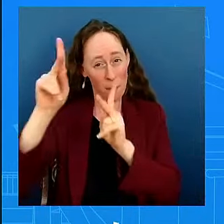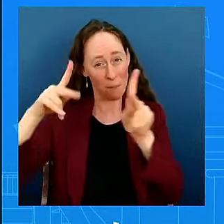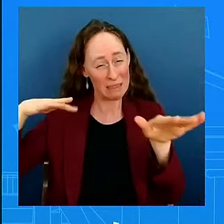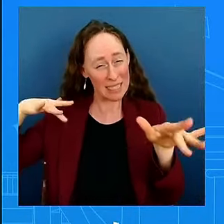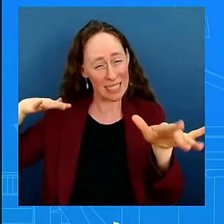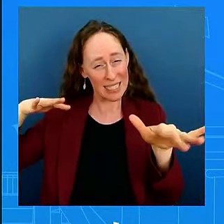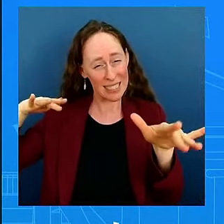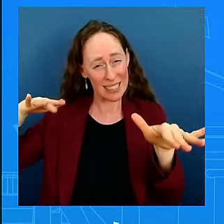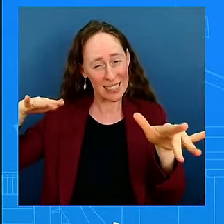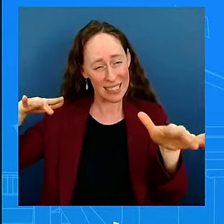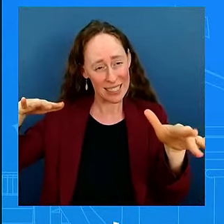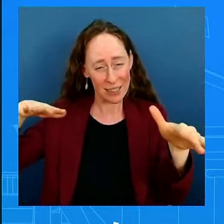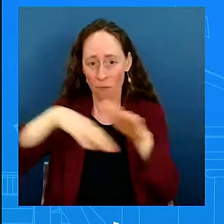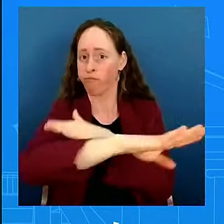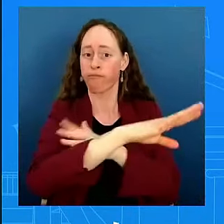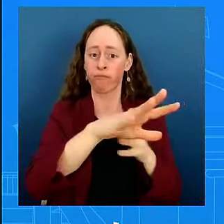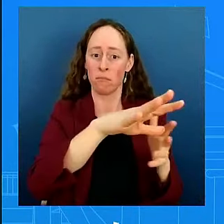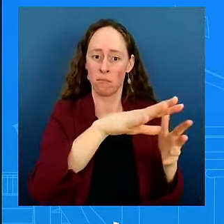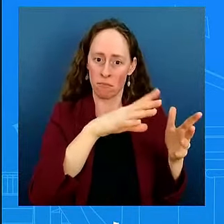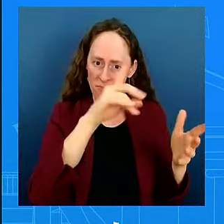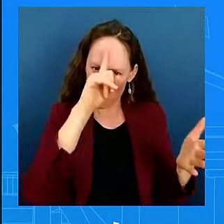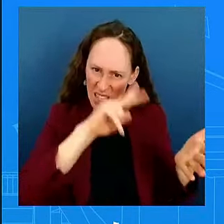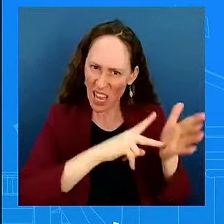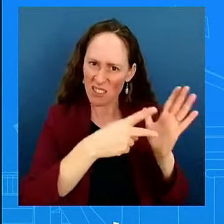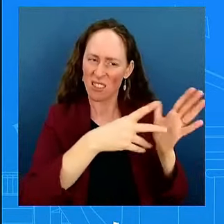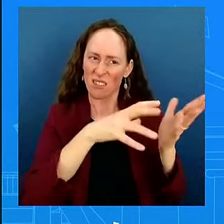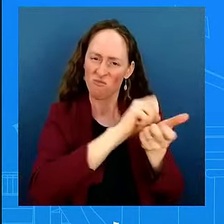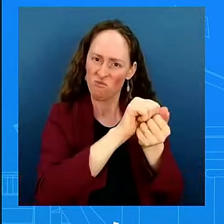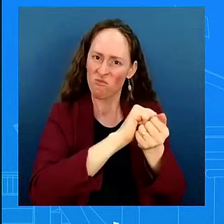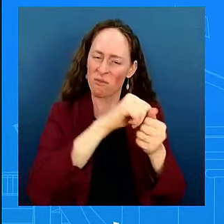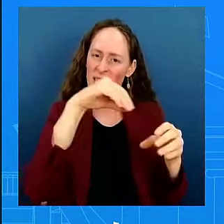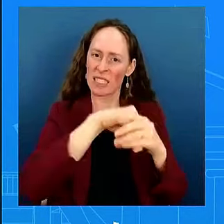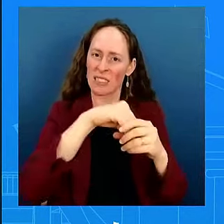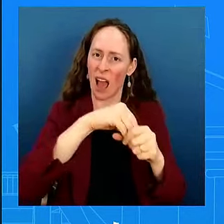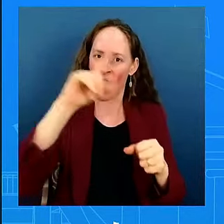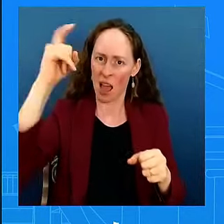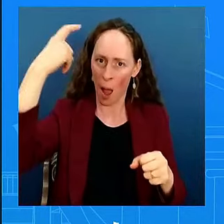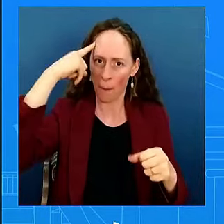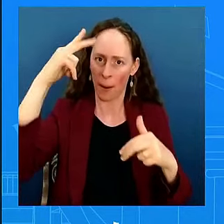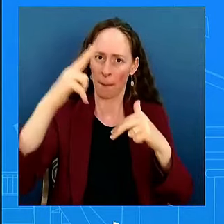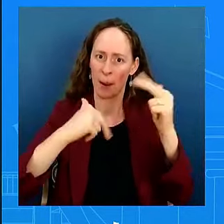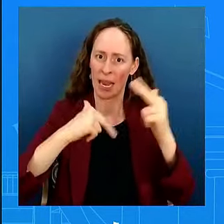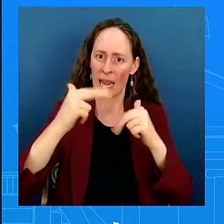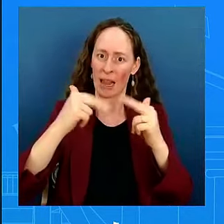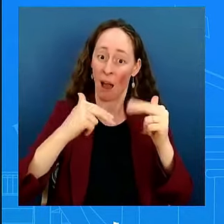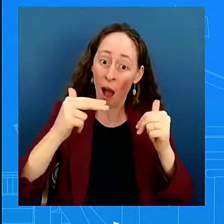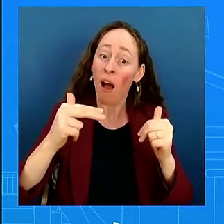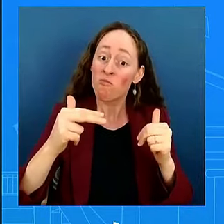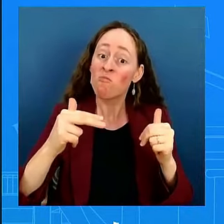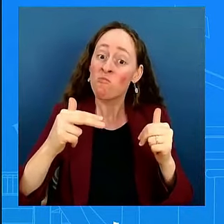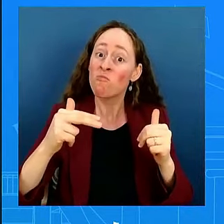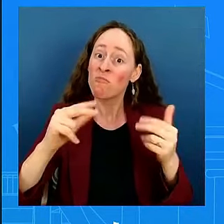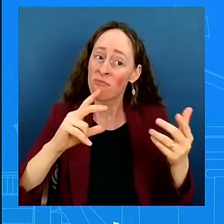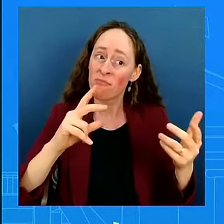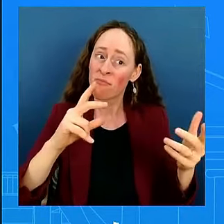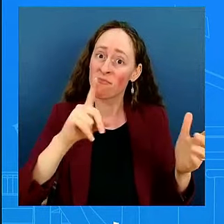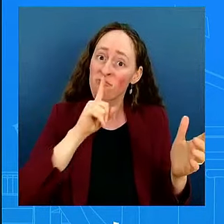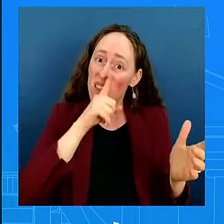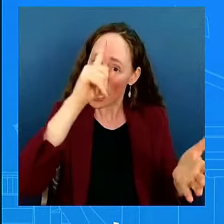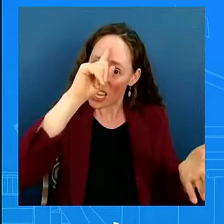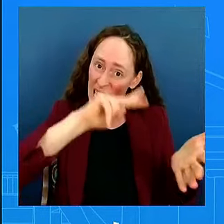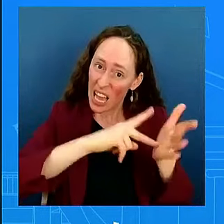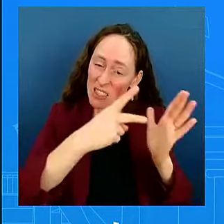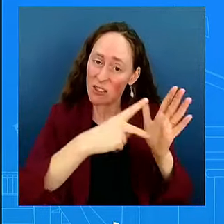attacked the Capitol. They did. They attacked the Capitol. And they were told to go after the former vice president.